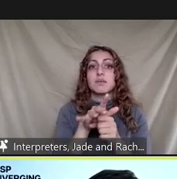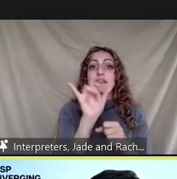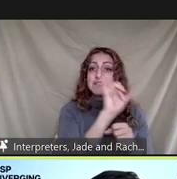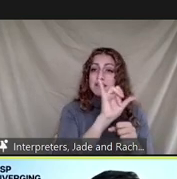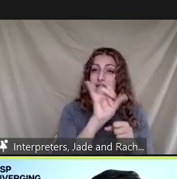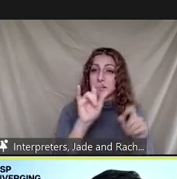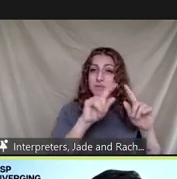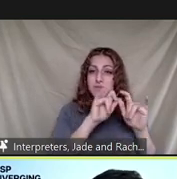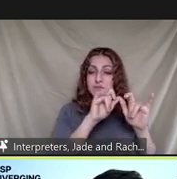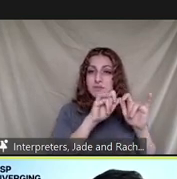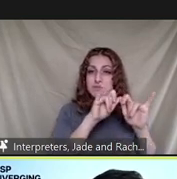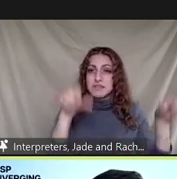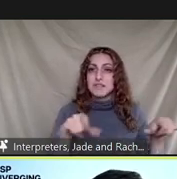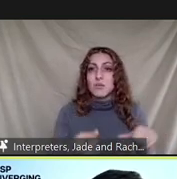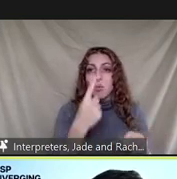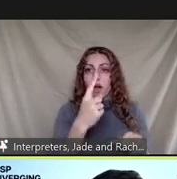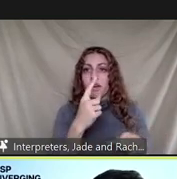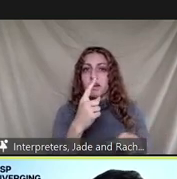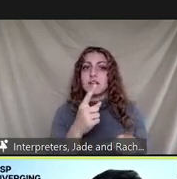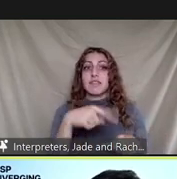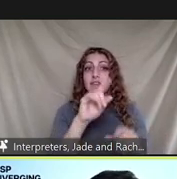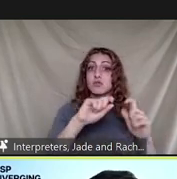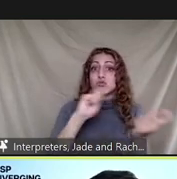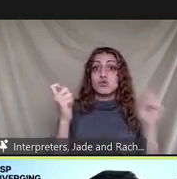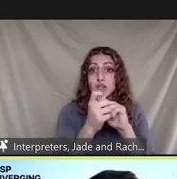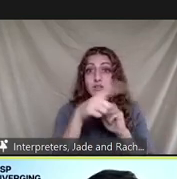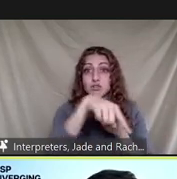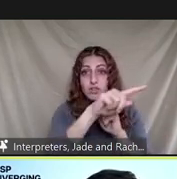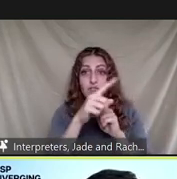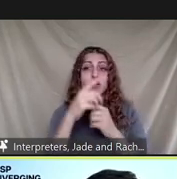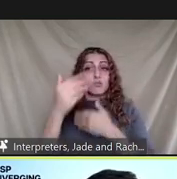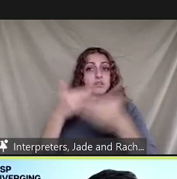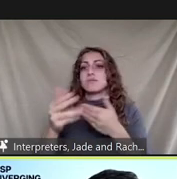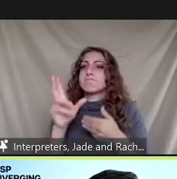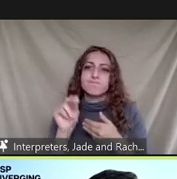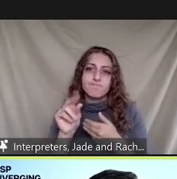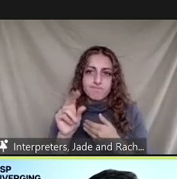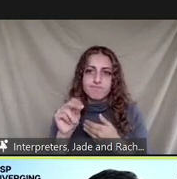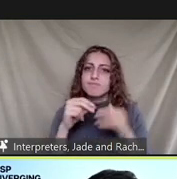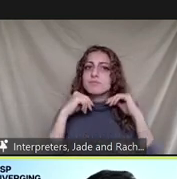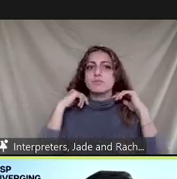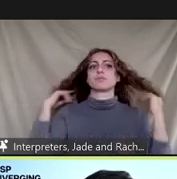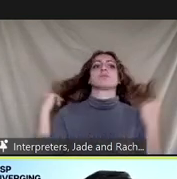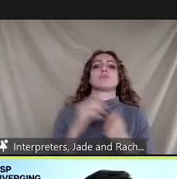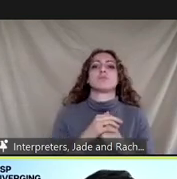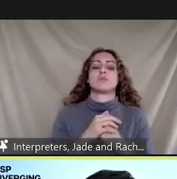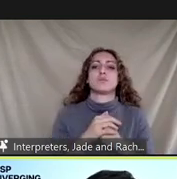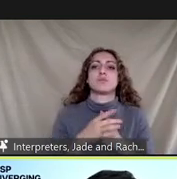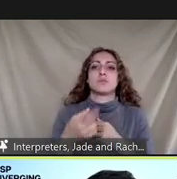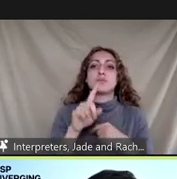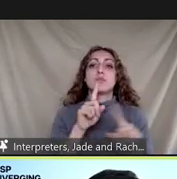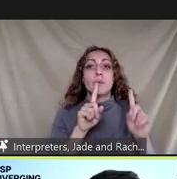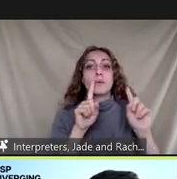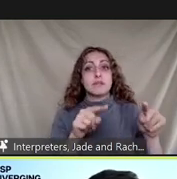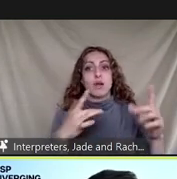in interactions between system entities in particular next please in response to the concern